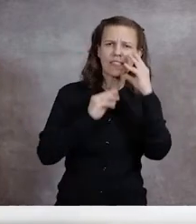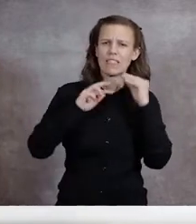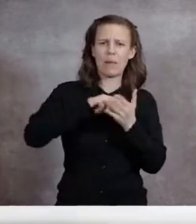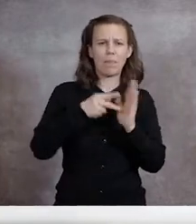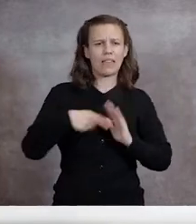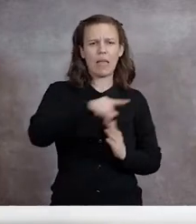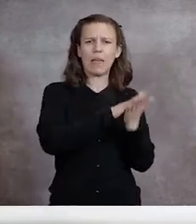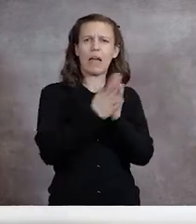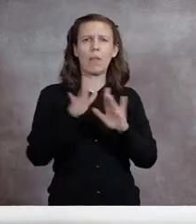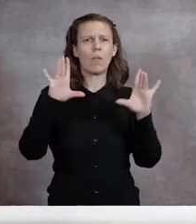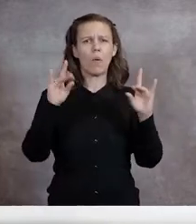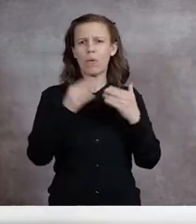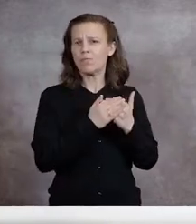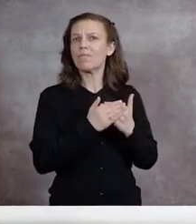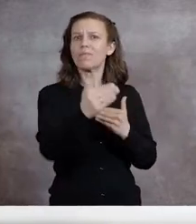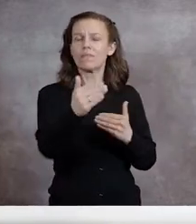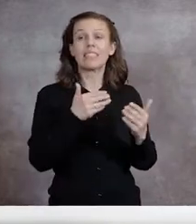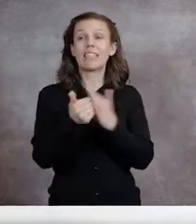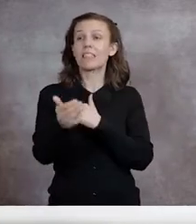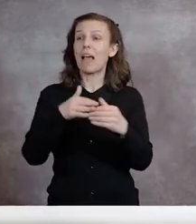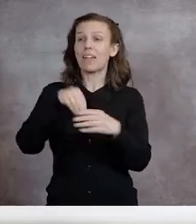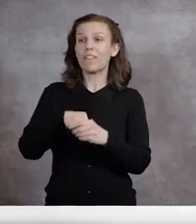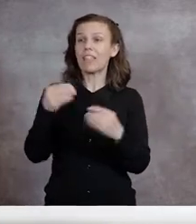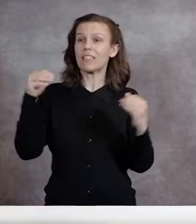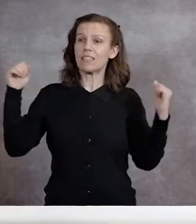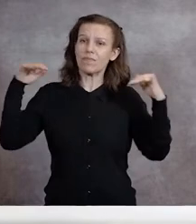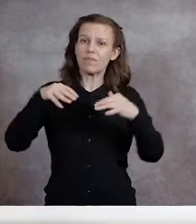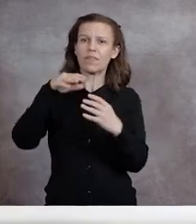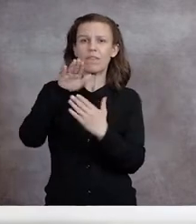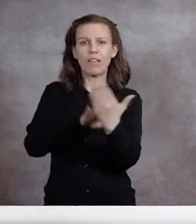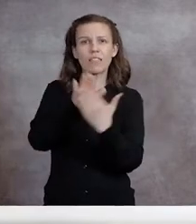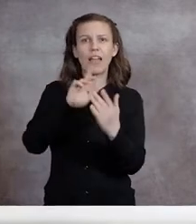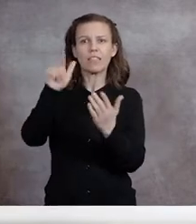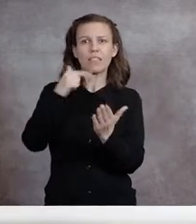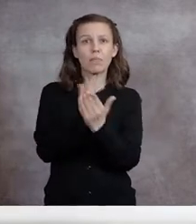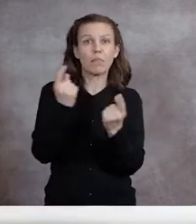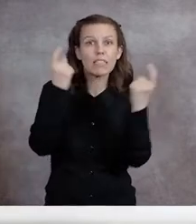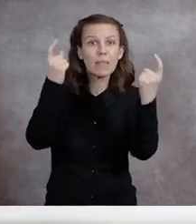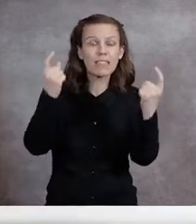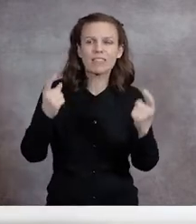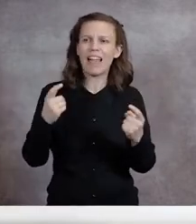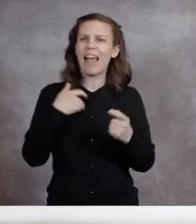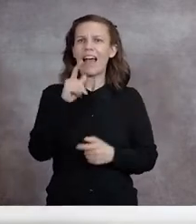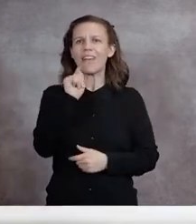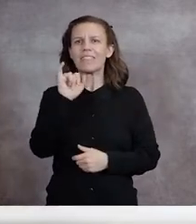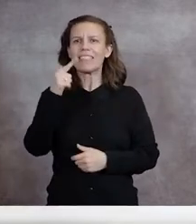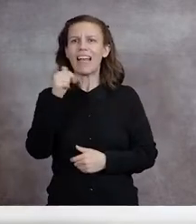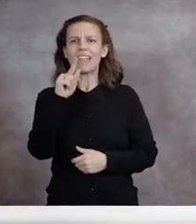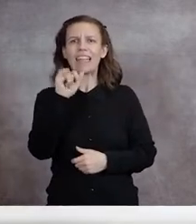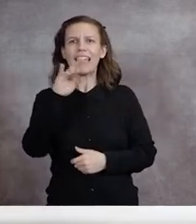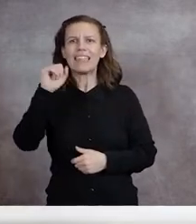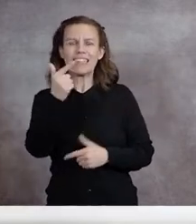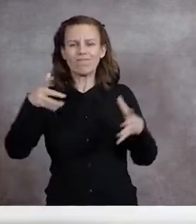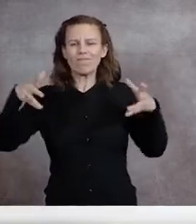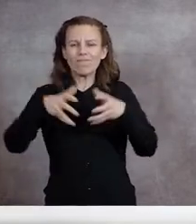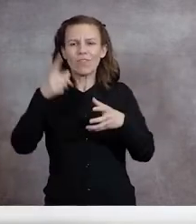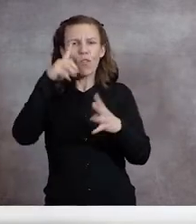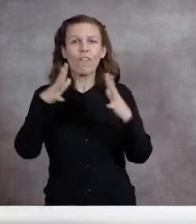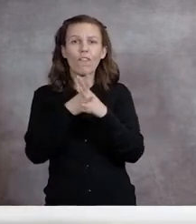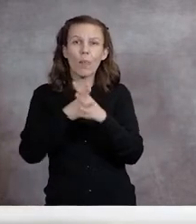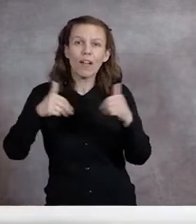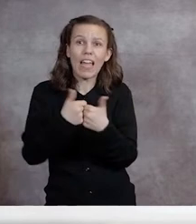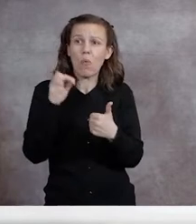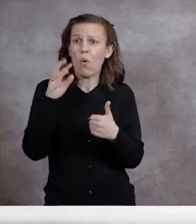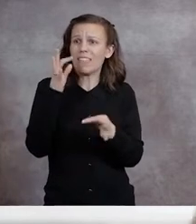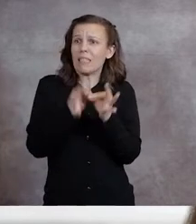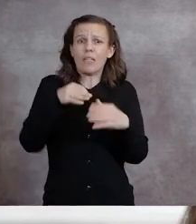Whether it was in-person commencement, tailgating before football games, or just being able to walk into Zimmerman Library again.